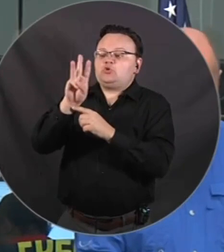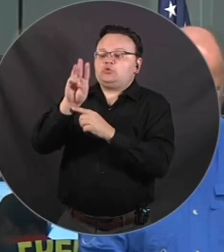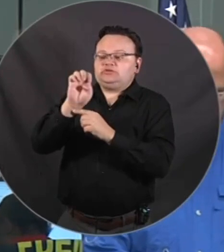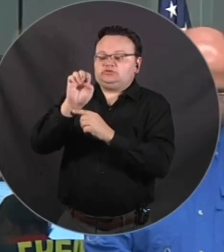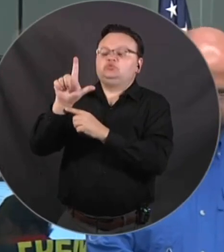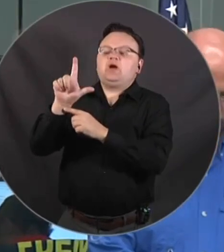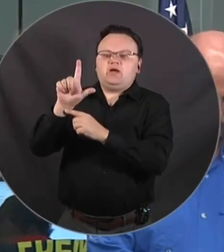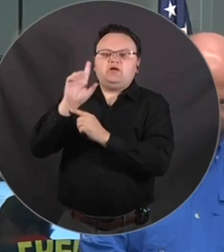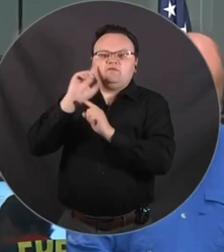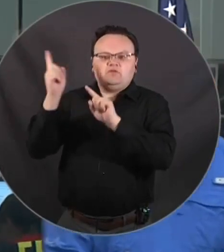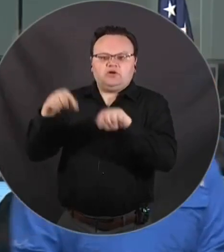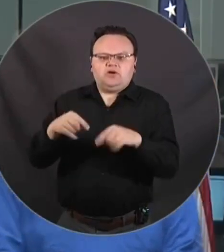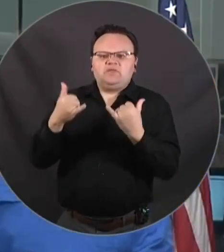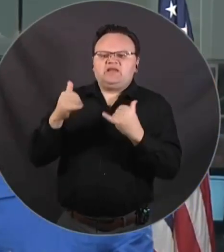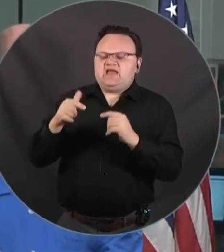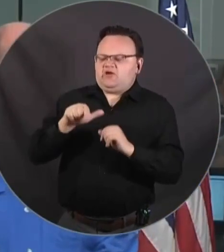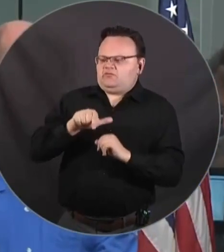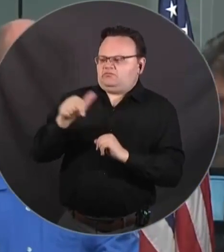report from Kevin Guthrie.